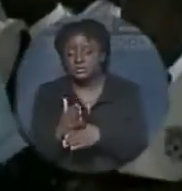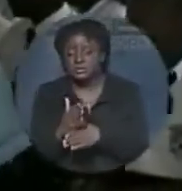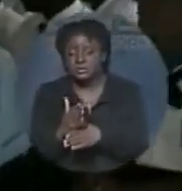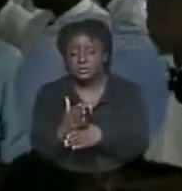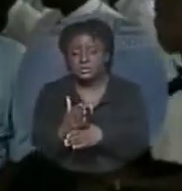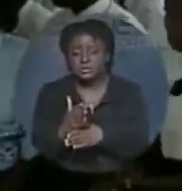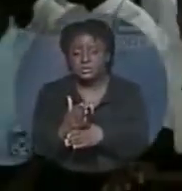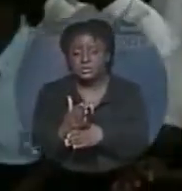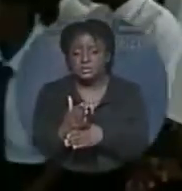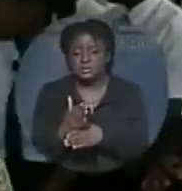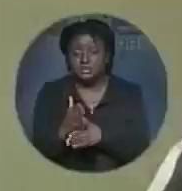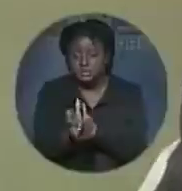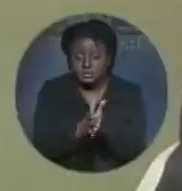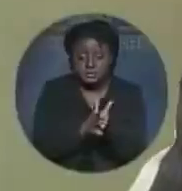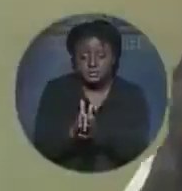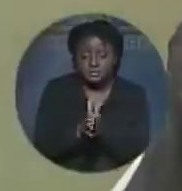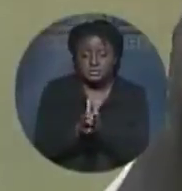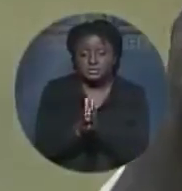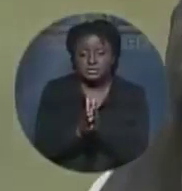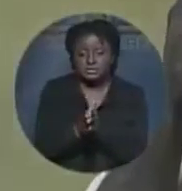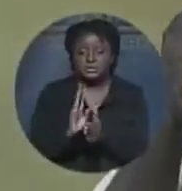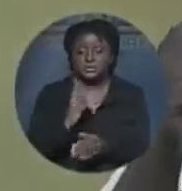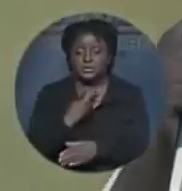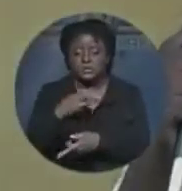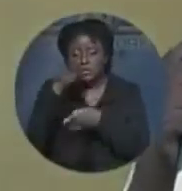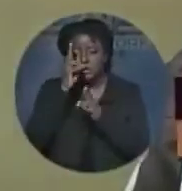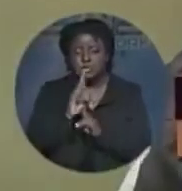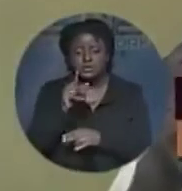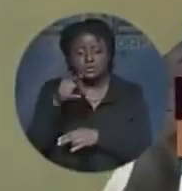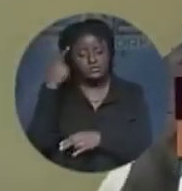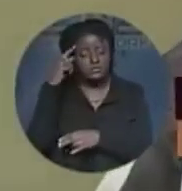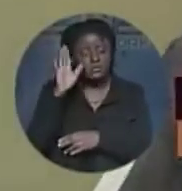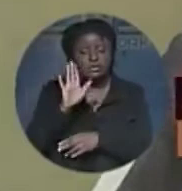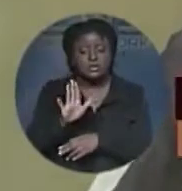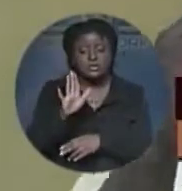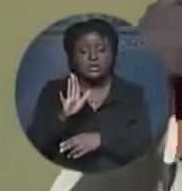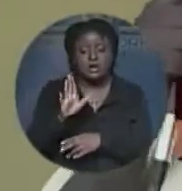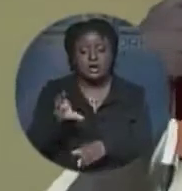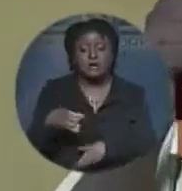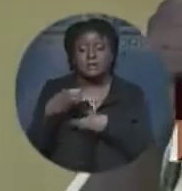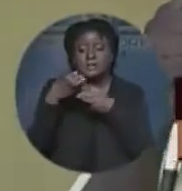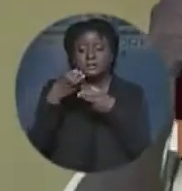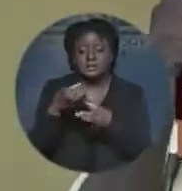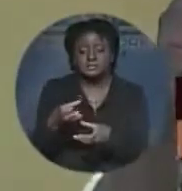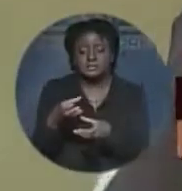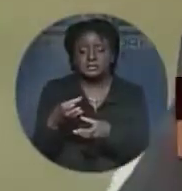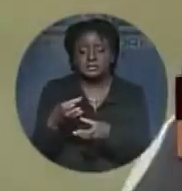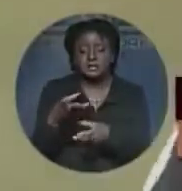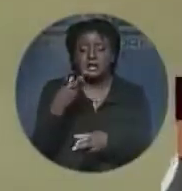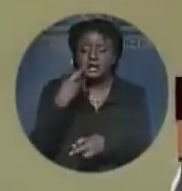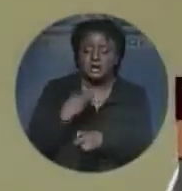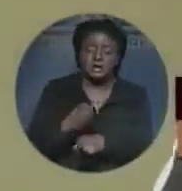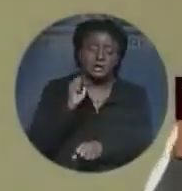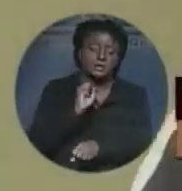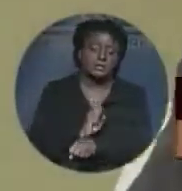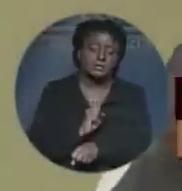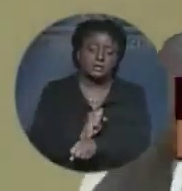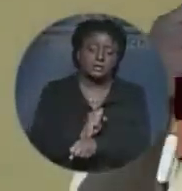commitment. We honor you for your dedication. We honor you for your hard work.